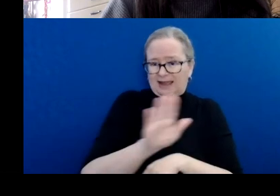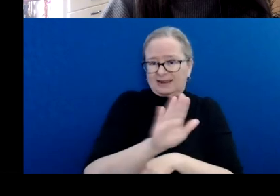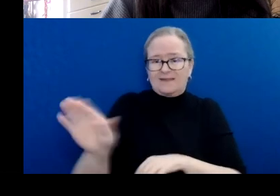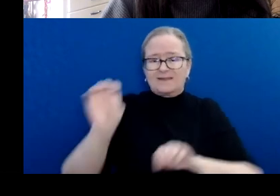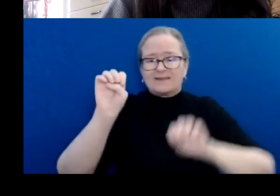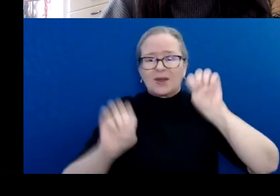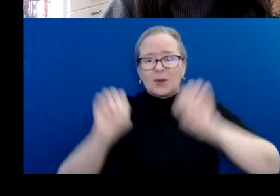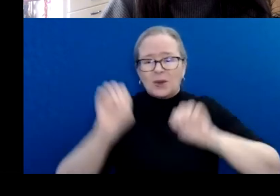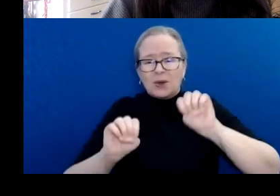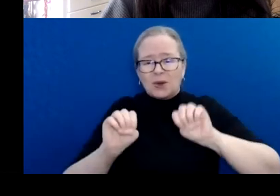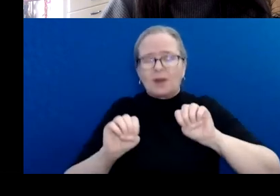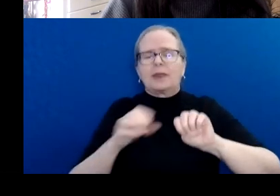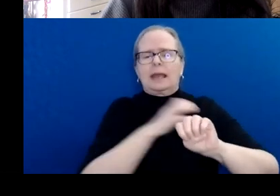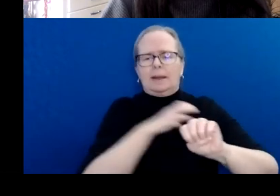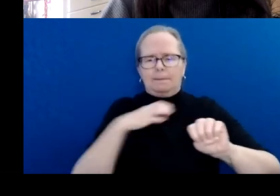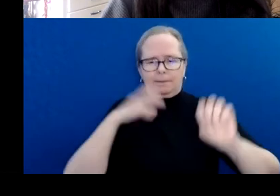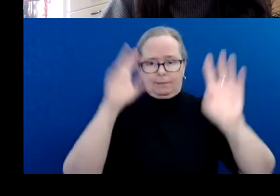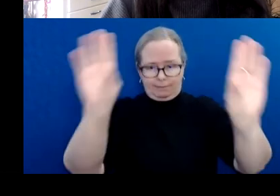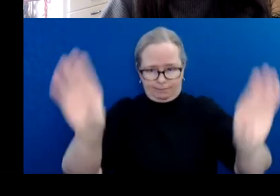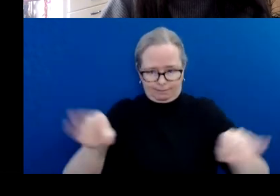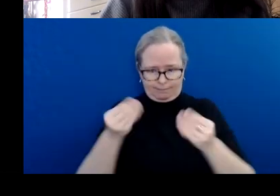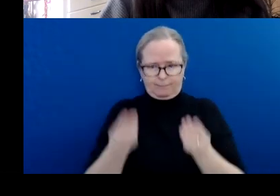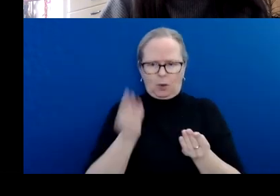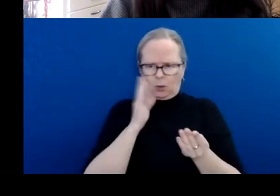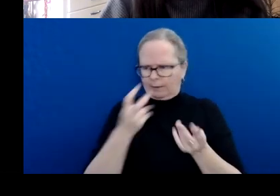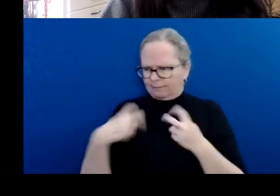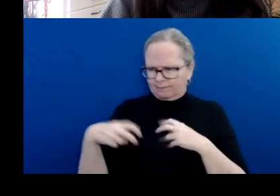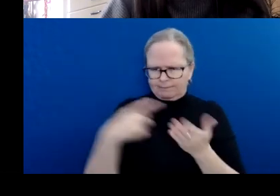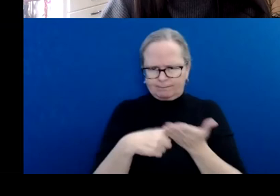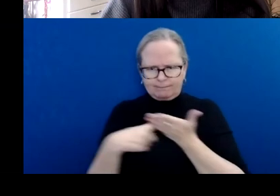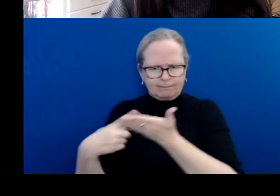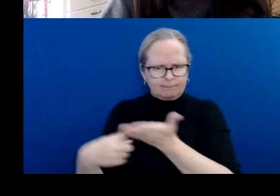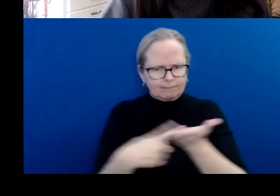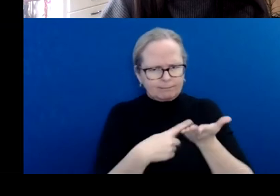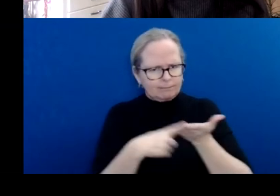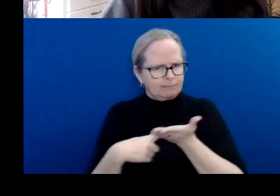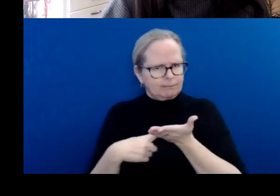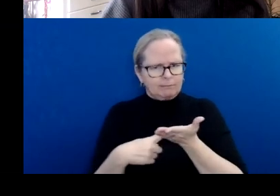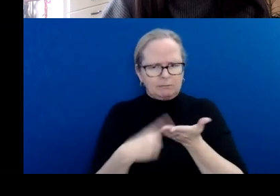recommendations together in a meeting facilitated by the program specialist.